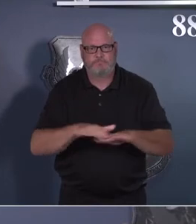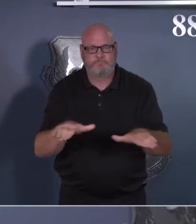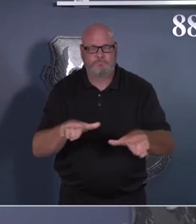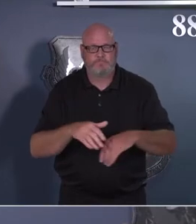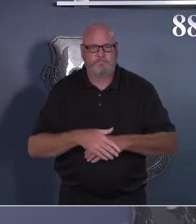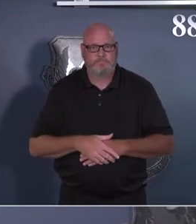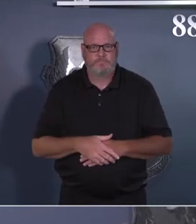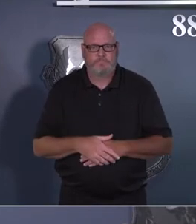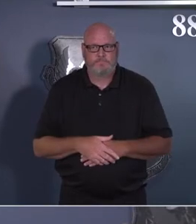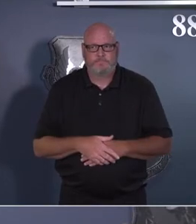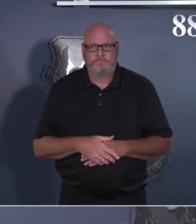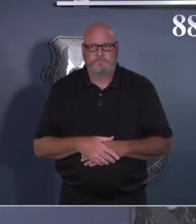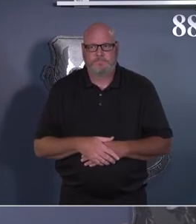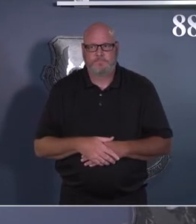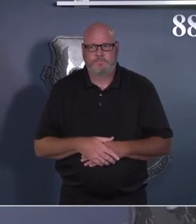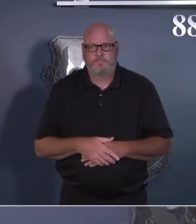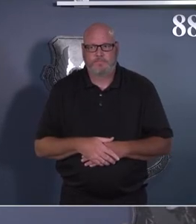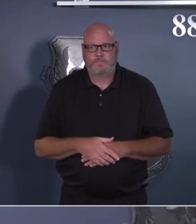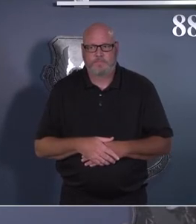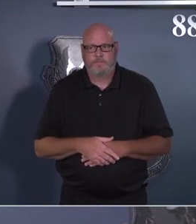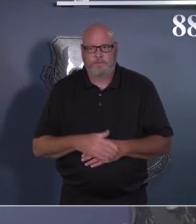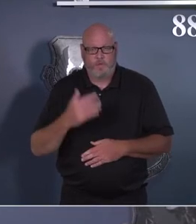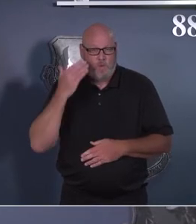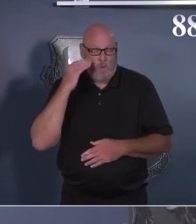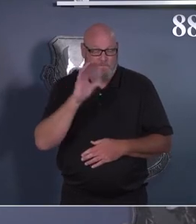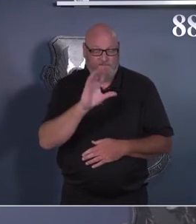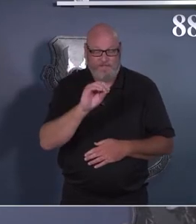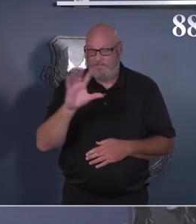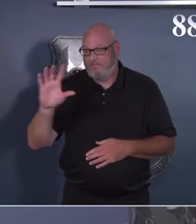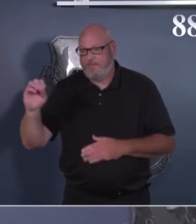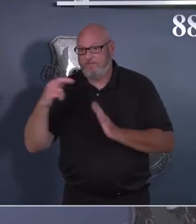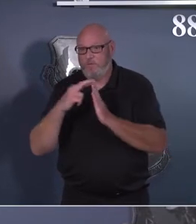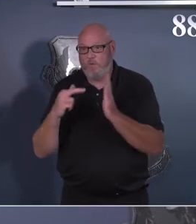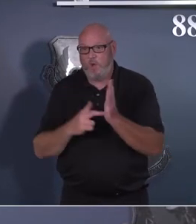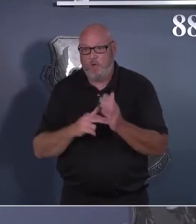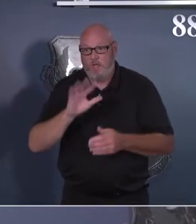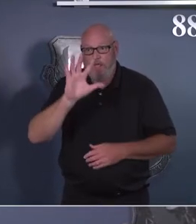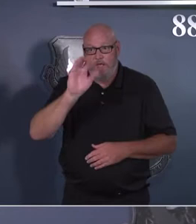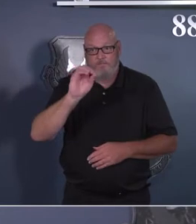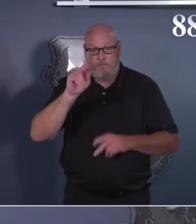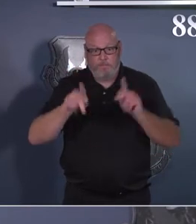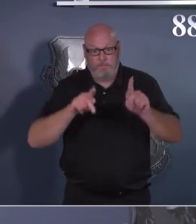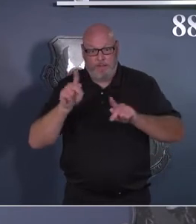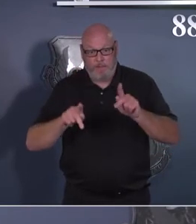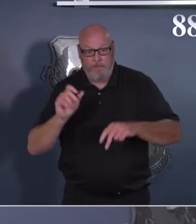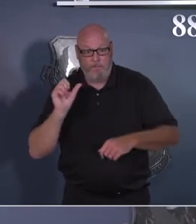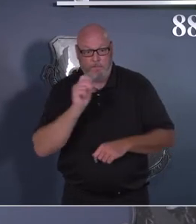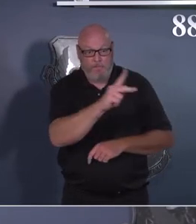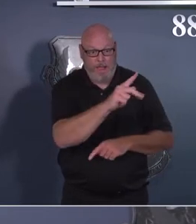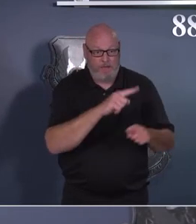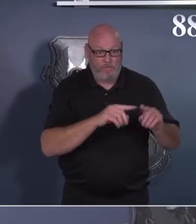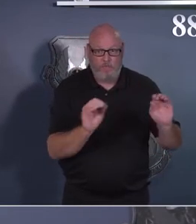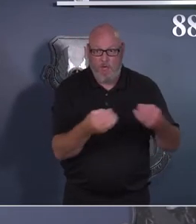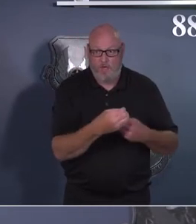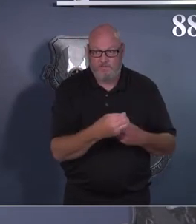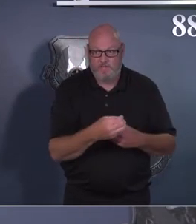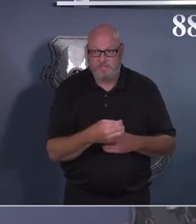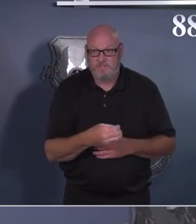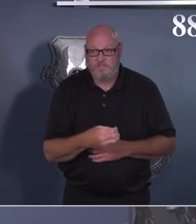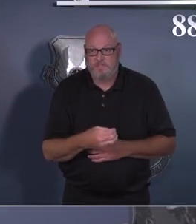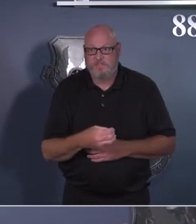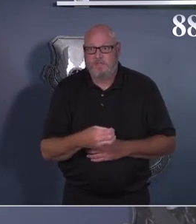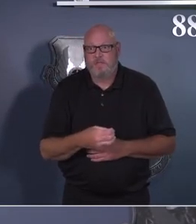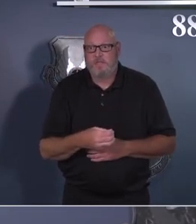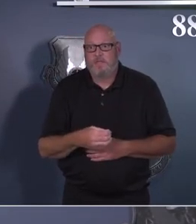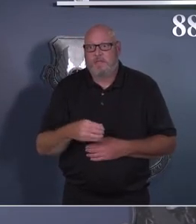50-50 rule, right? 50% occupancy, nothing larger than 50. And so the way I would break that down to you, if you've